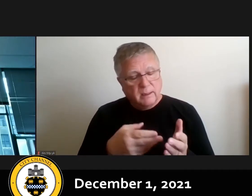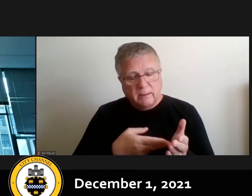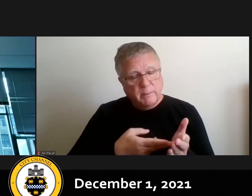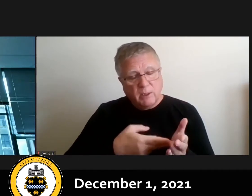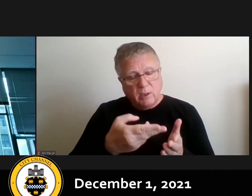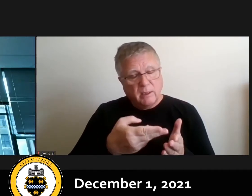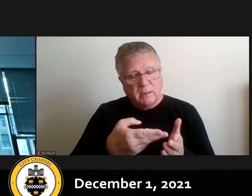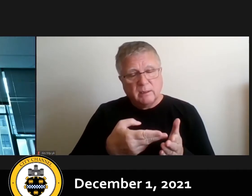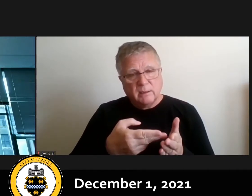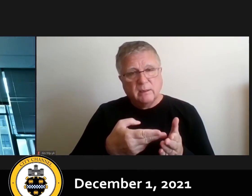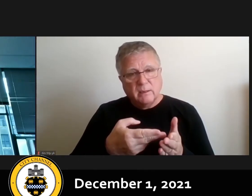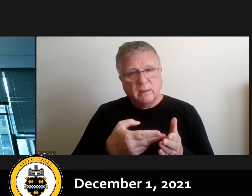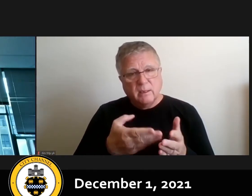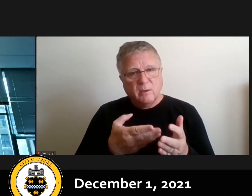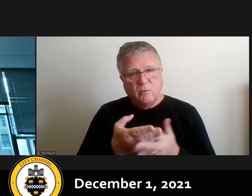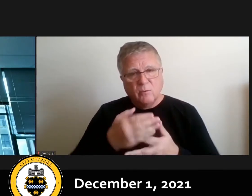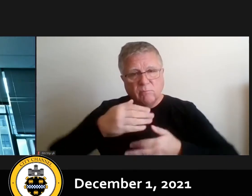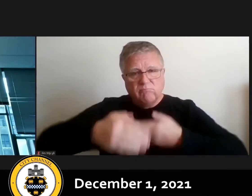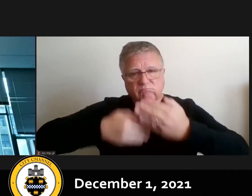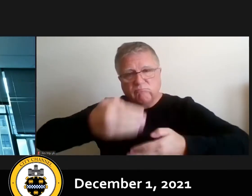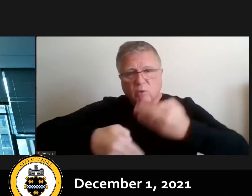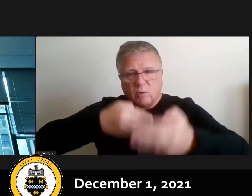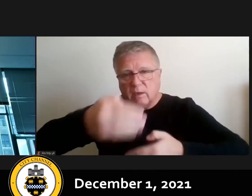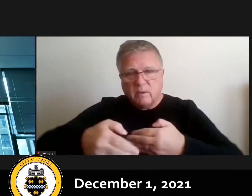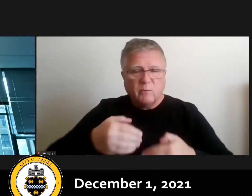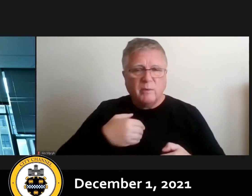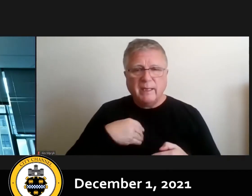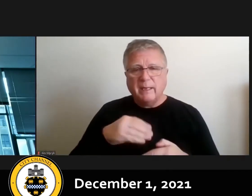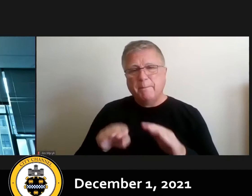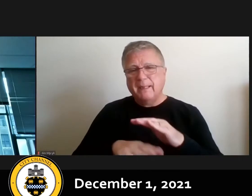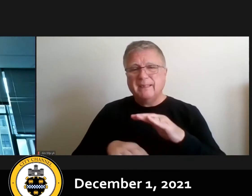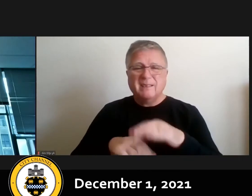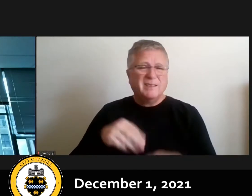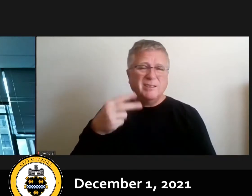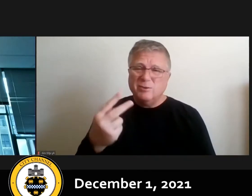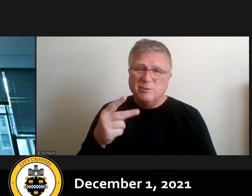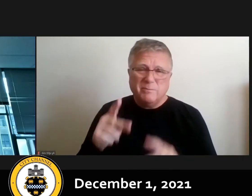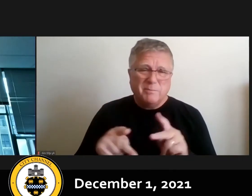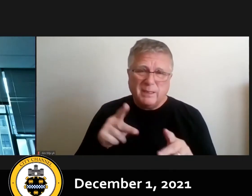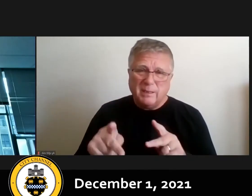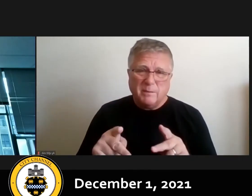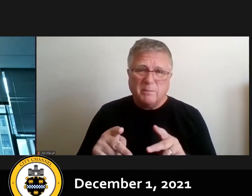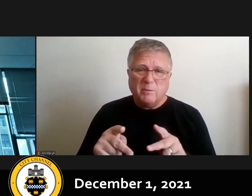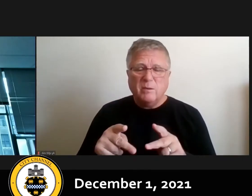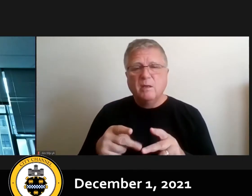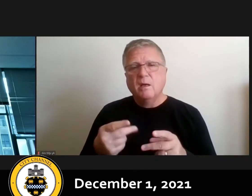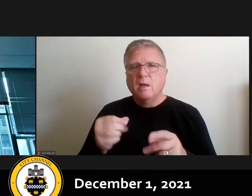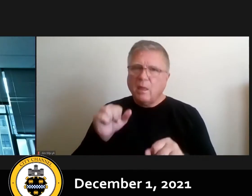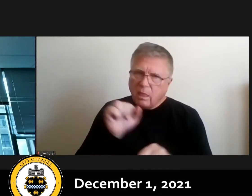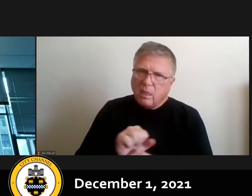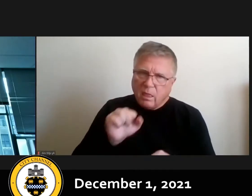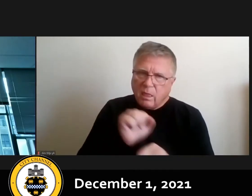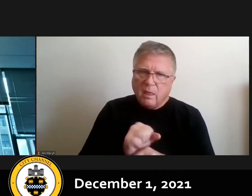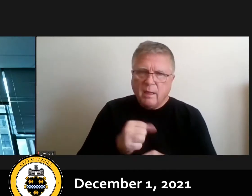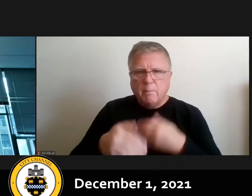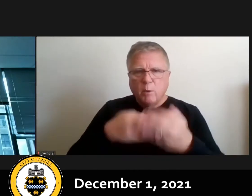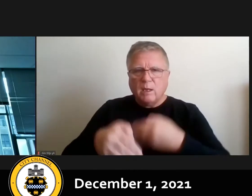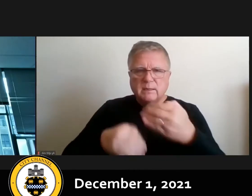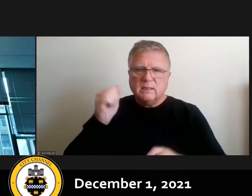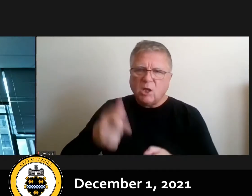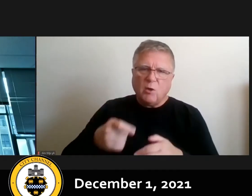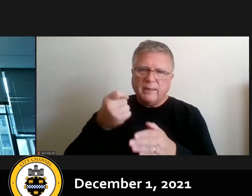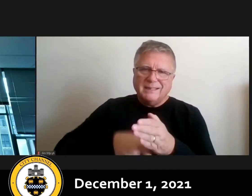through this whole thing we've had basically two people that have processed all those tax payments and